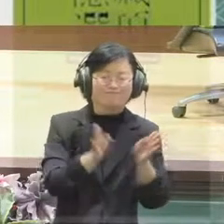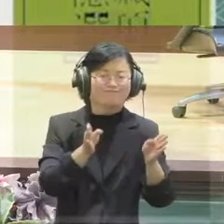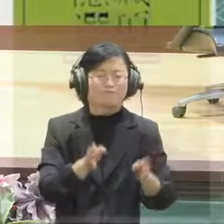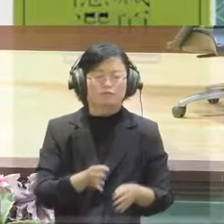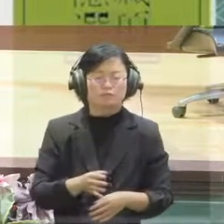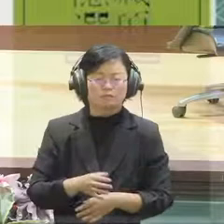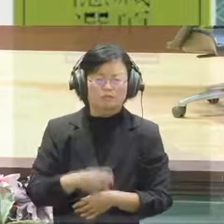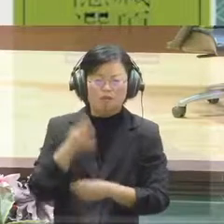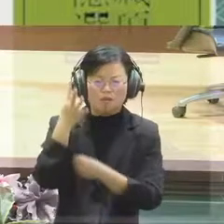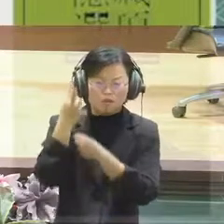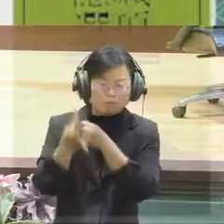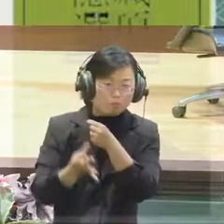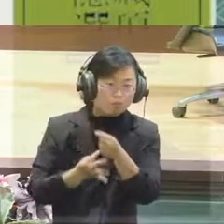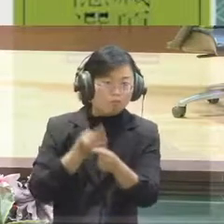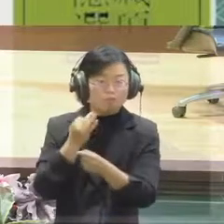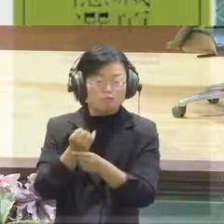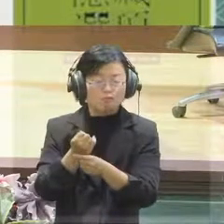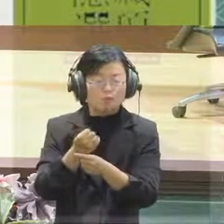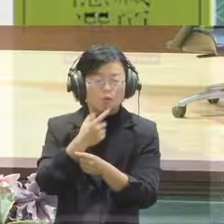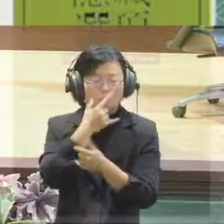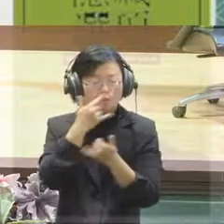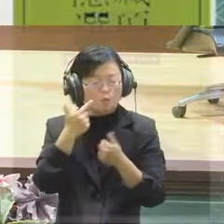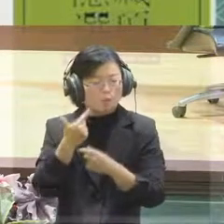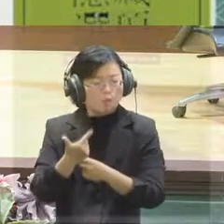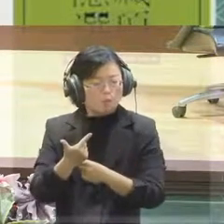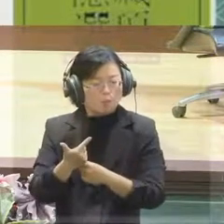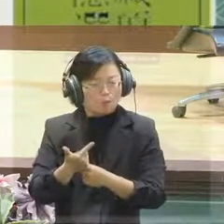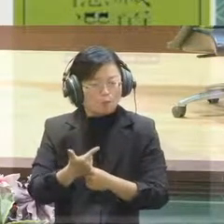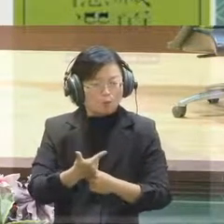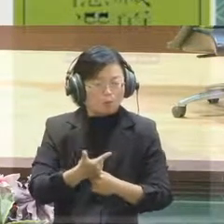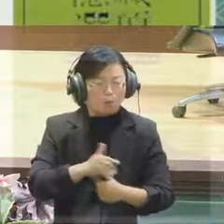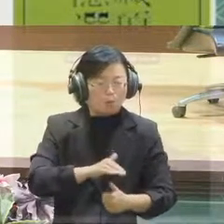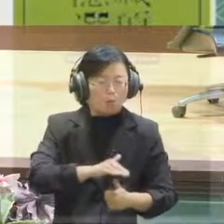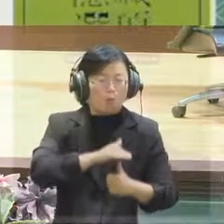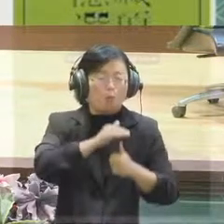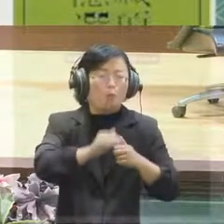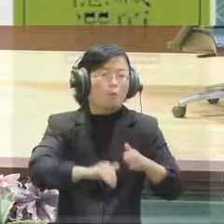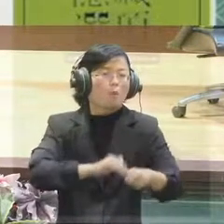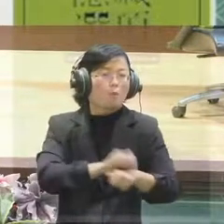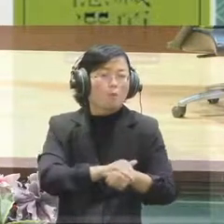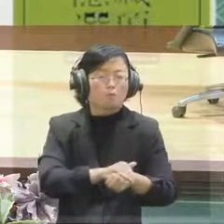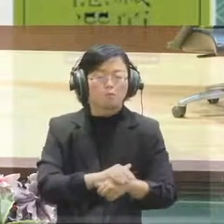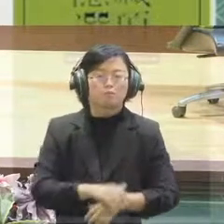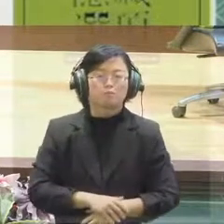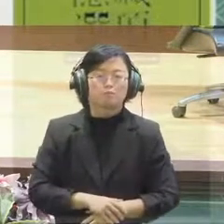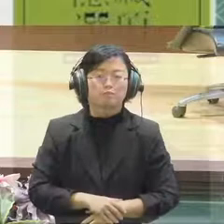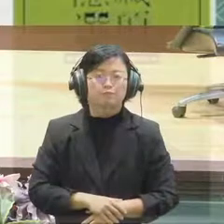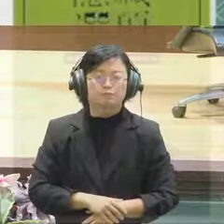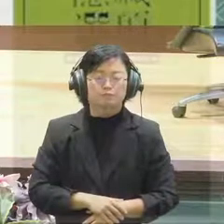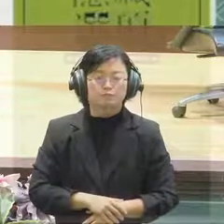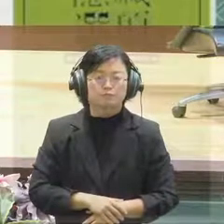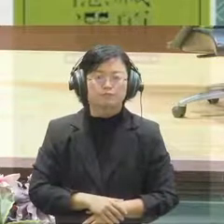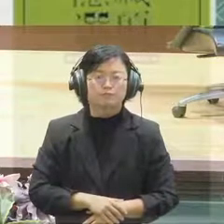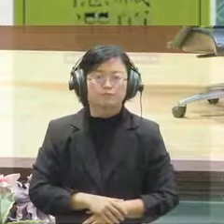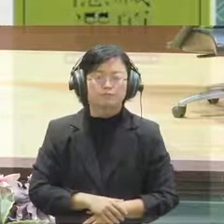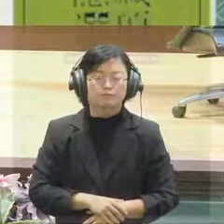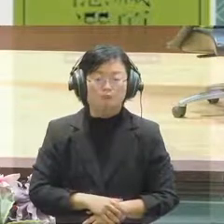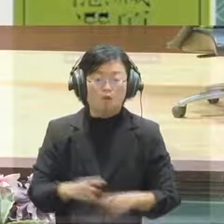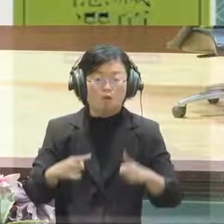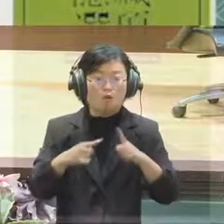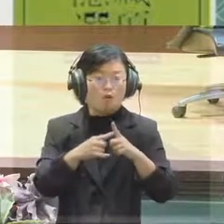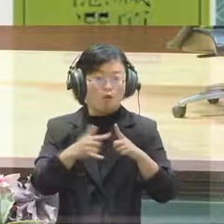we are gradually growing in the number of researchers and also the size of our community.